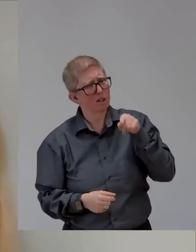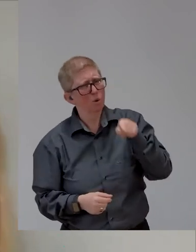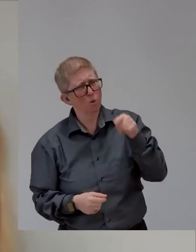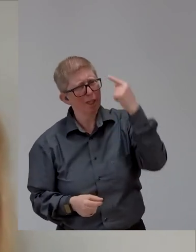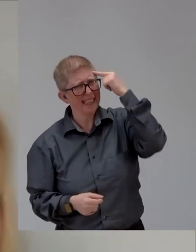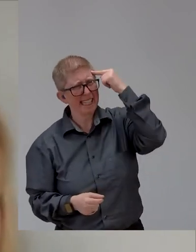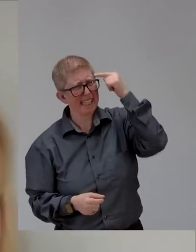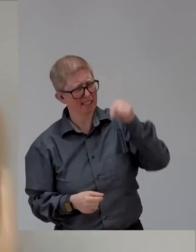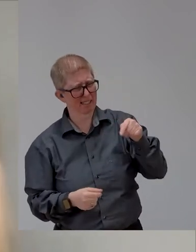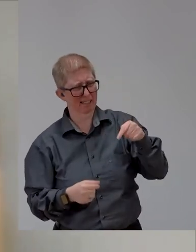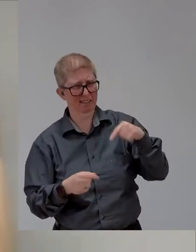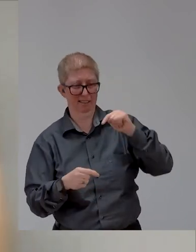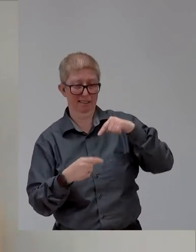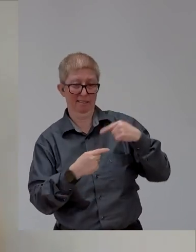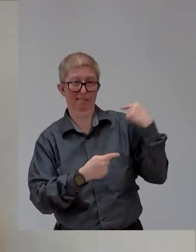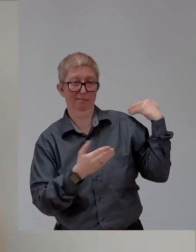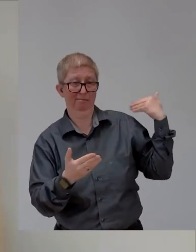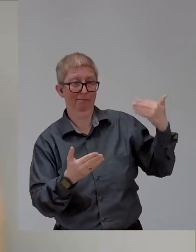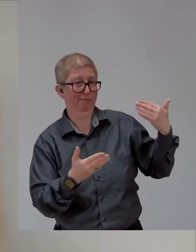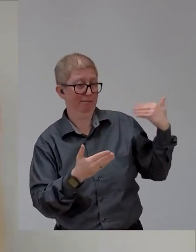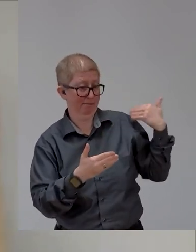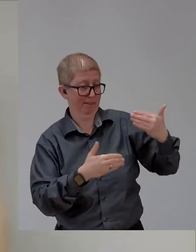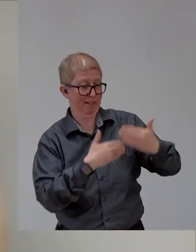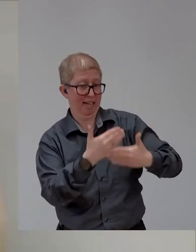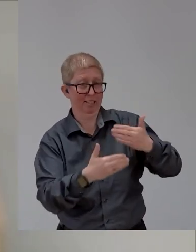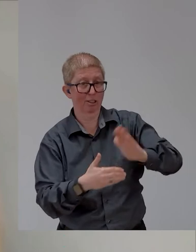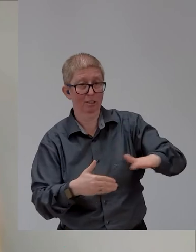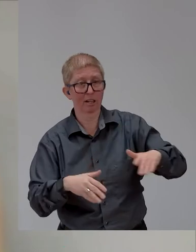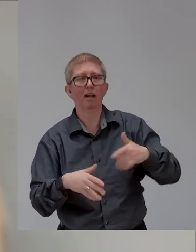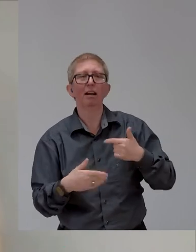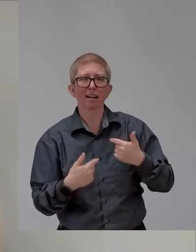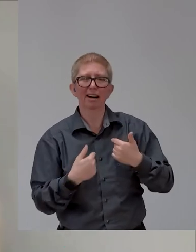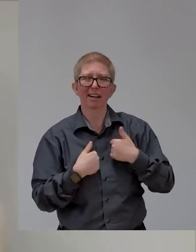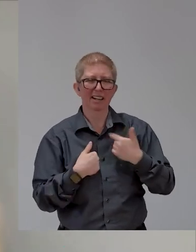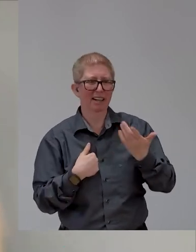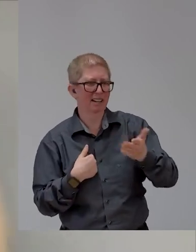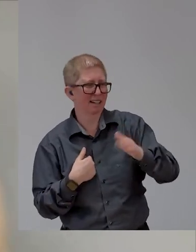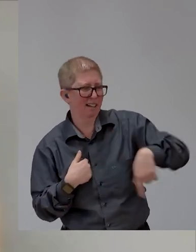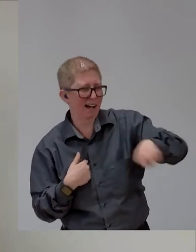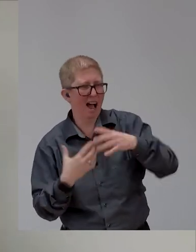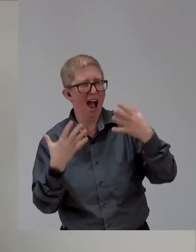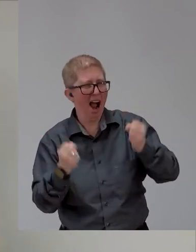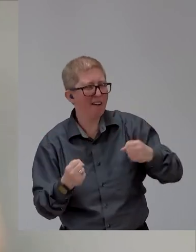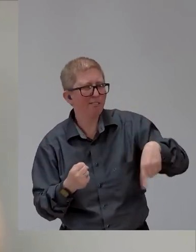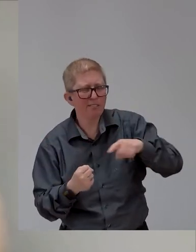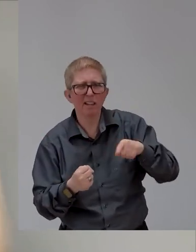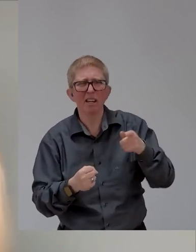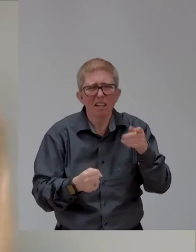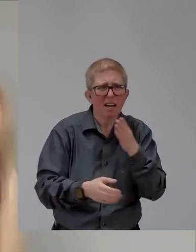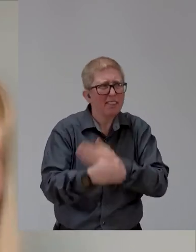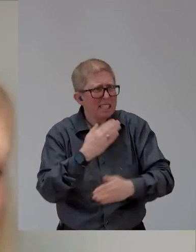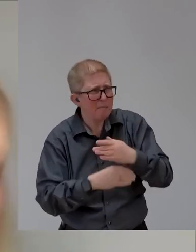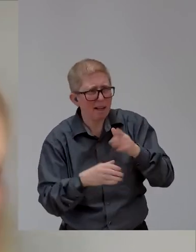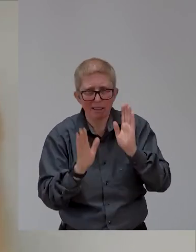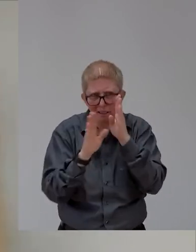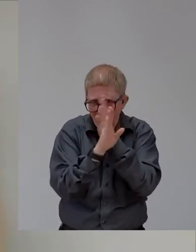and, um, I look at the generation now, you know, the under thirties and I have got, you have, you cannot, but